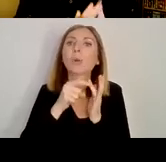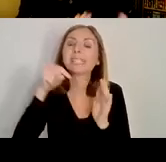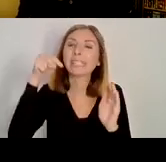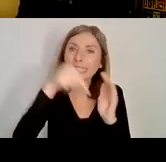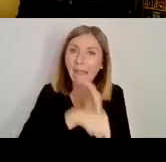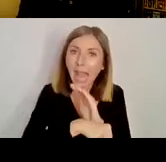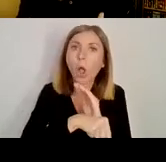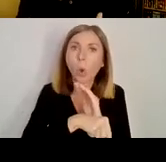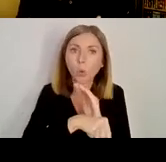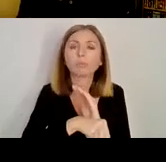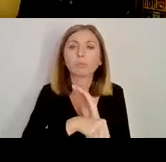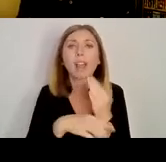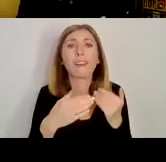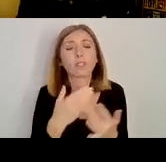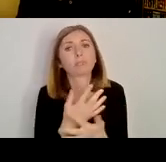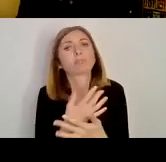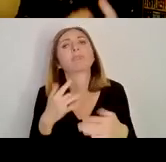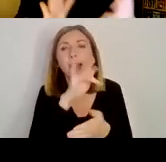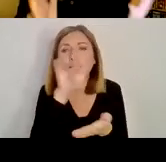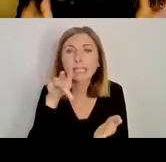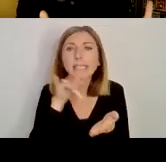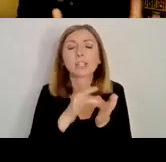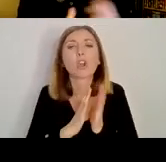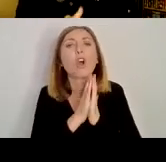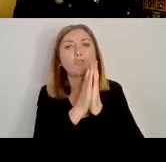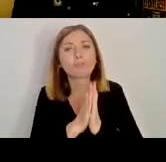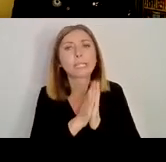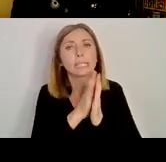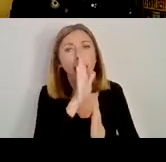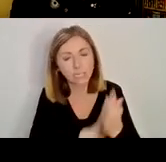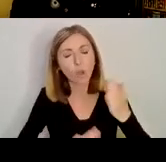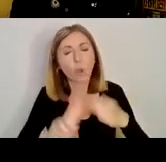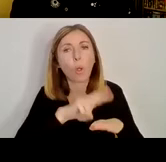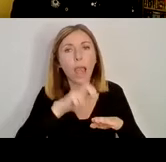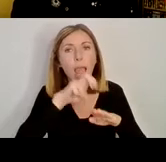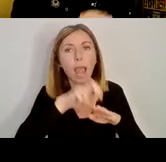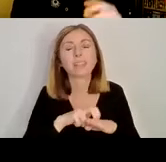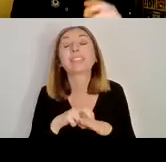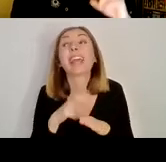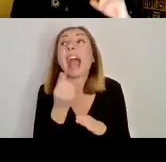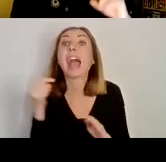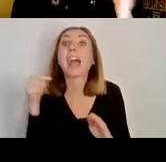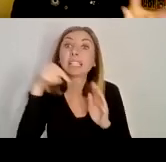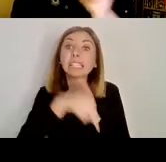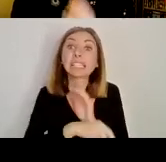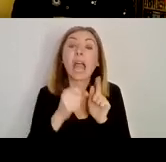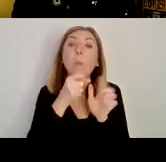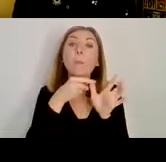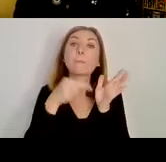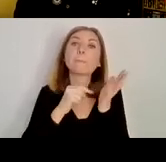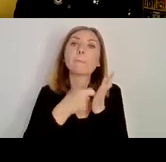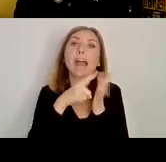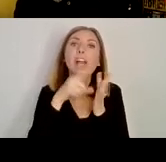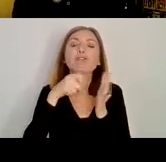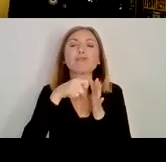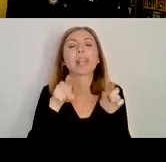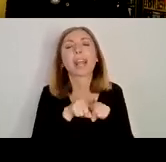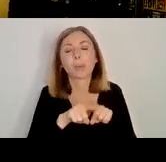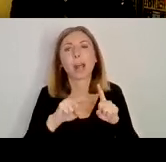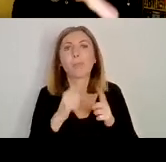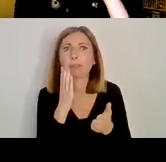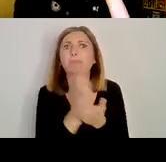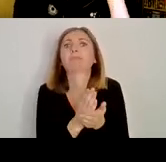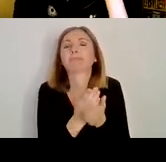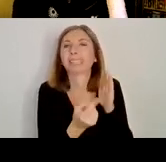of early Christianity in Ireland. mean, obviously there's Down Patrick, associated with Patrick, and then Movil and Bangor. Now,